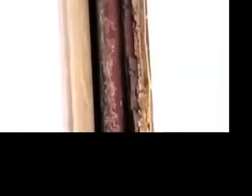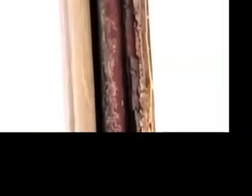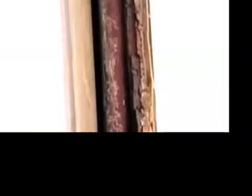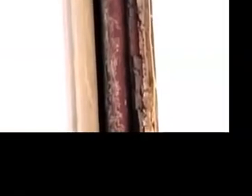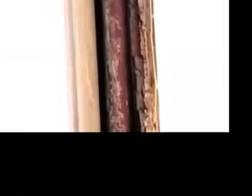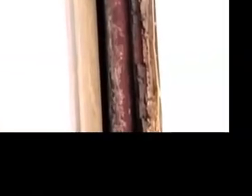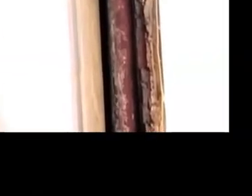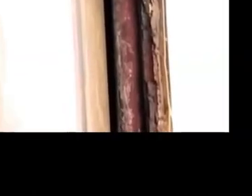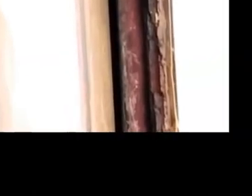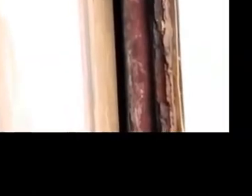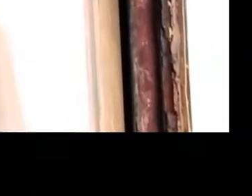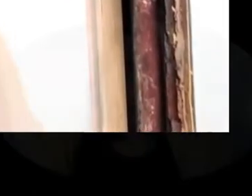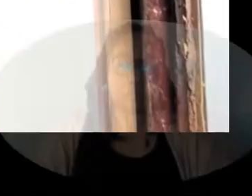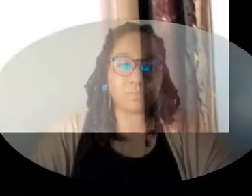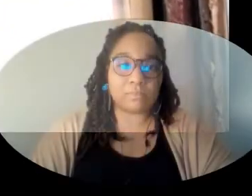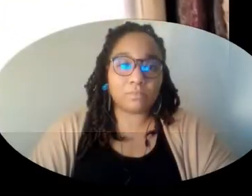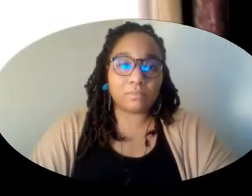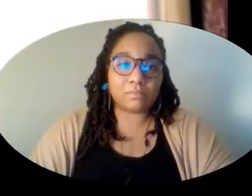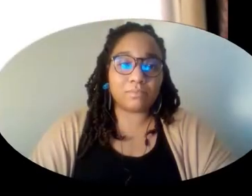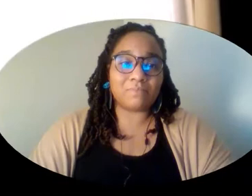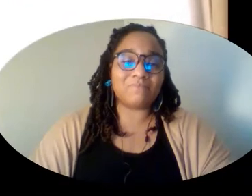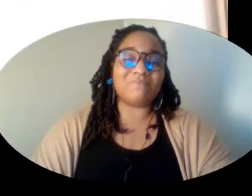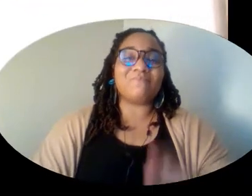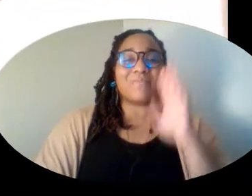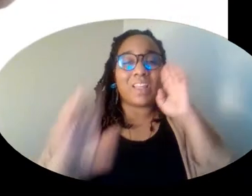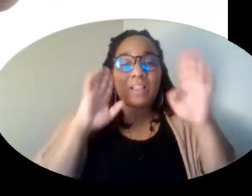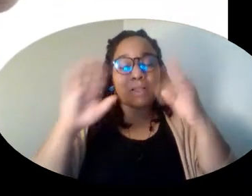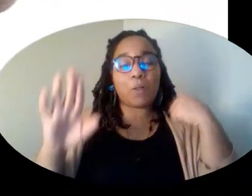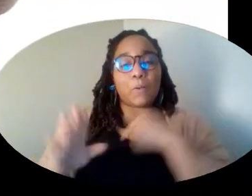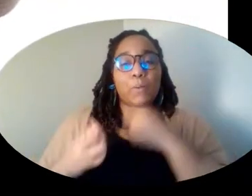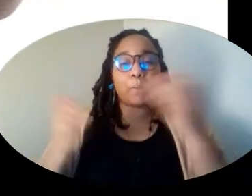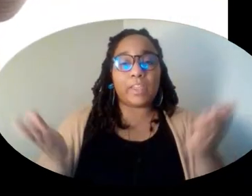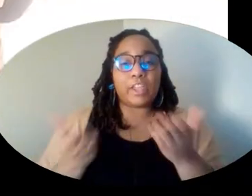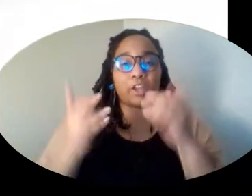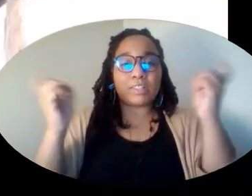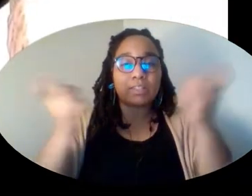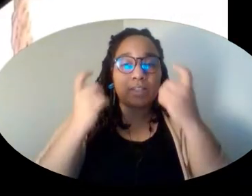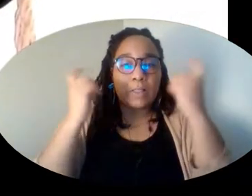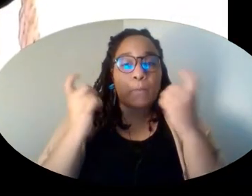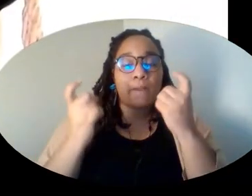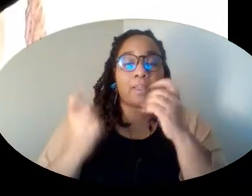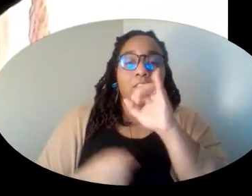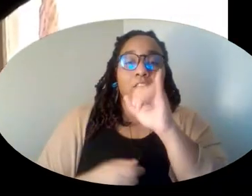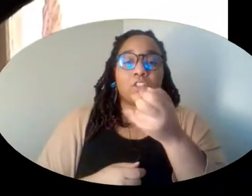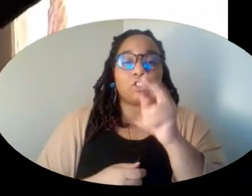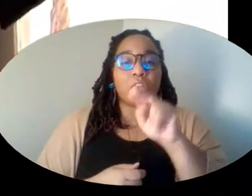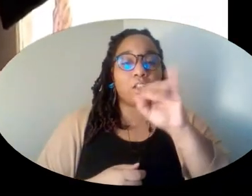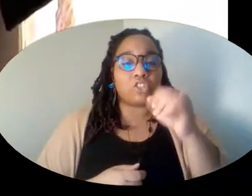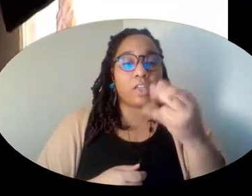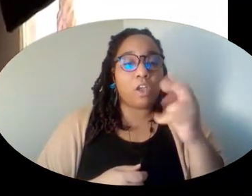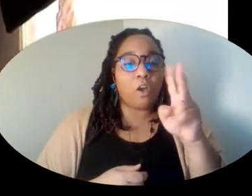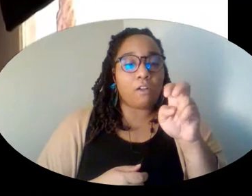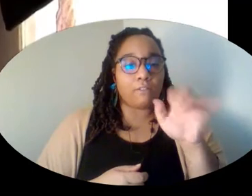Paul McLaughlin, McLaughlin at work here on Upsell 2012 on board the John J. Harvey,